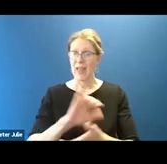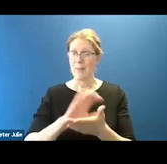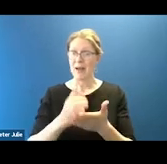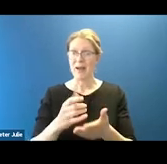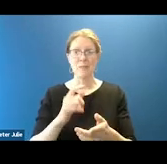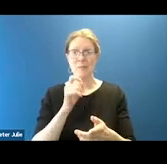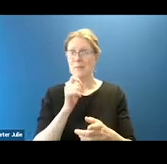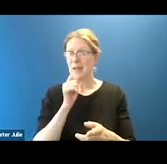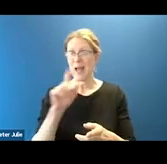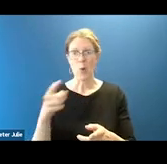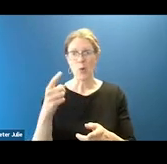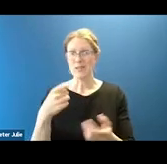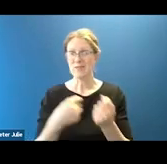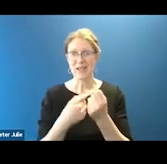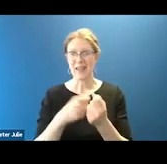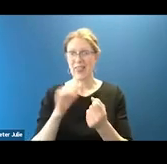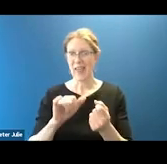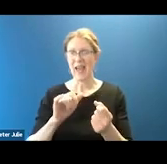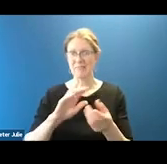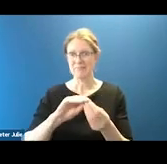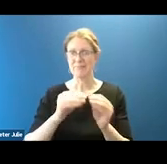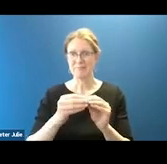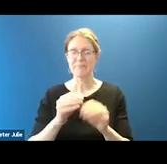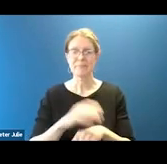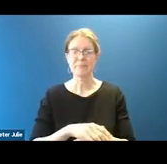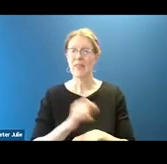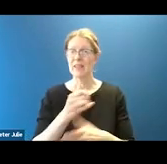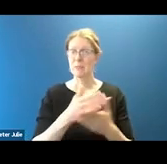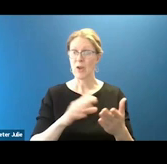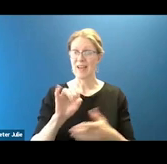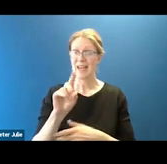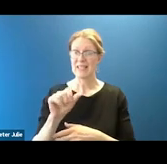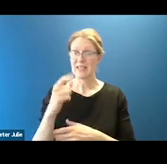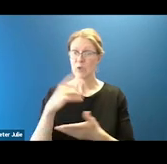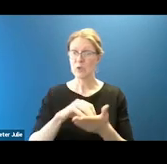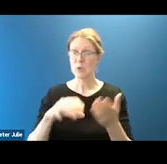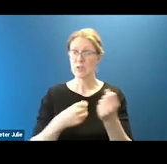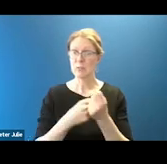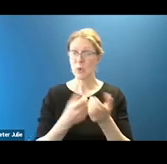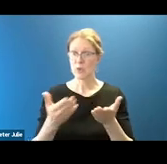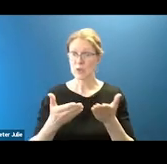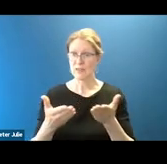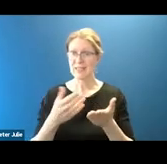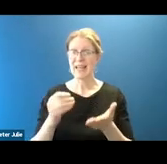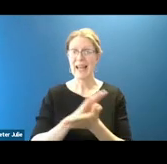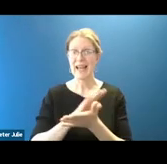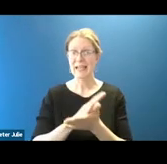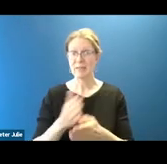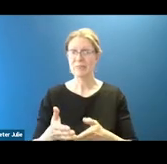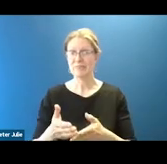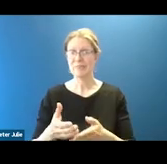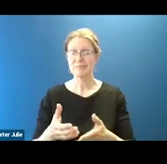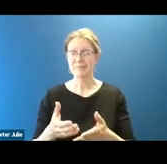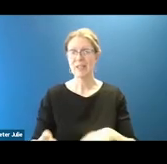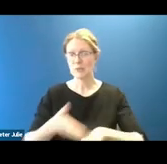.65 billion. This section of ESSA is for Student Support Services and Academic Enrichment. Student